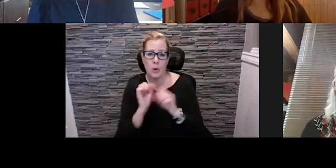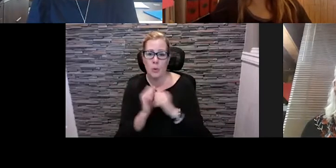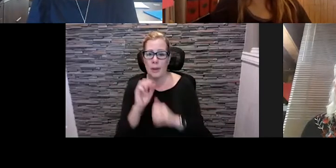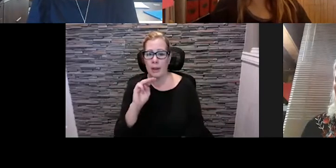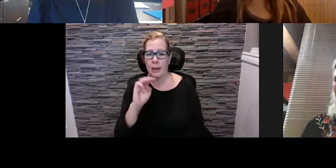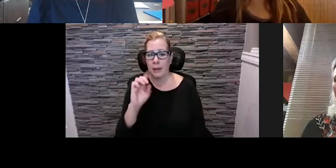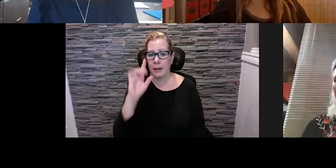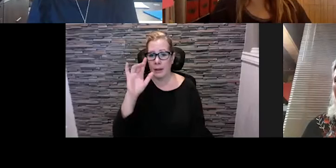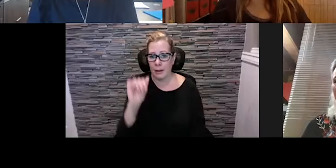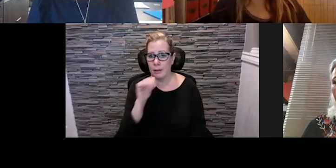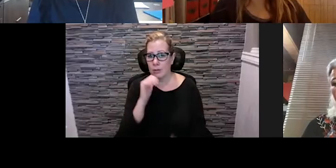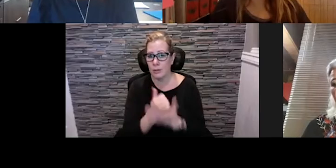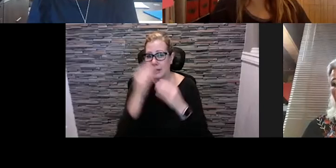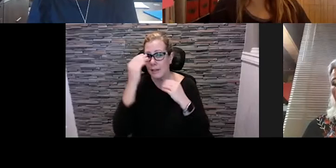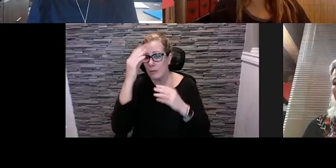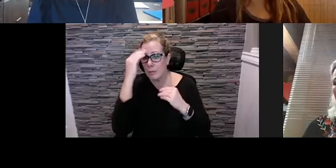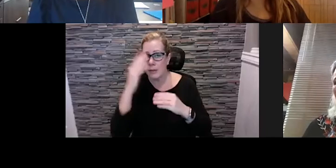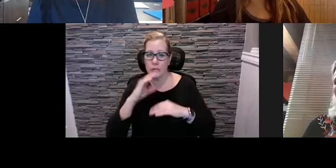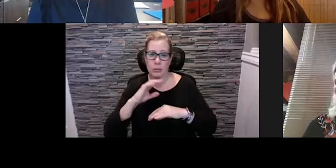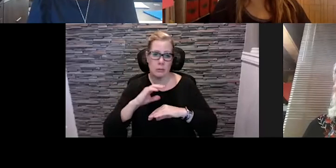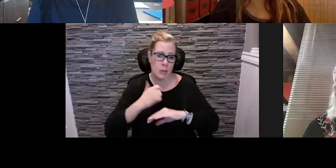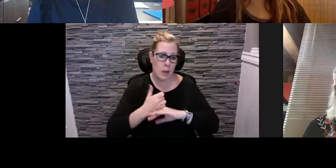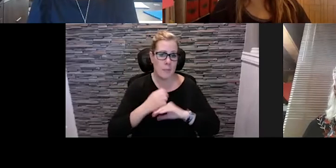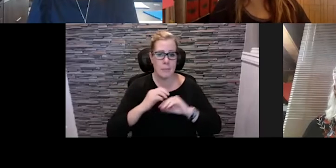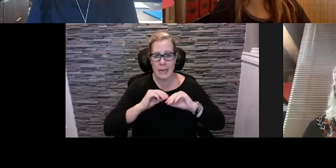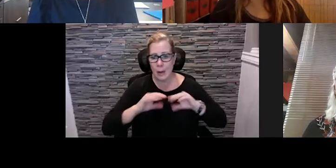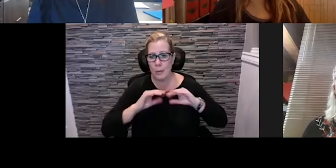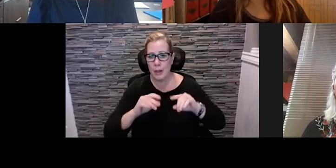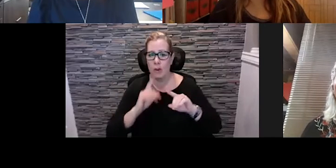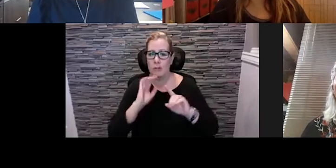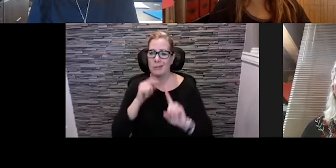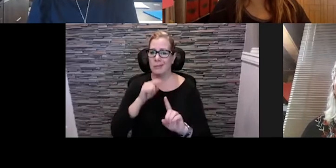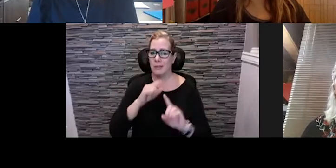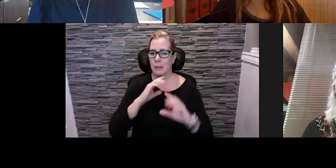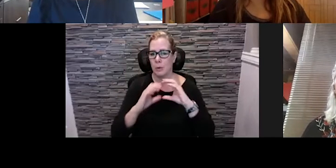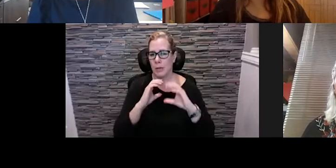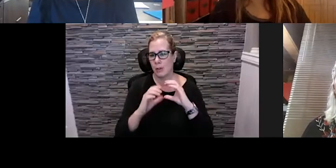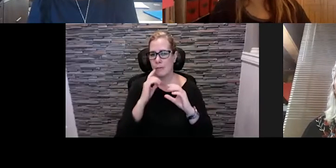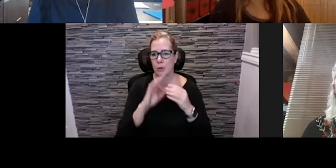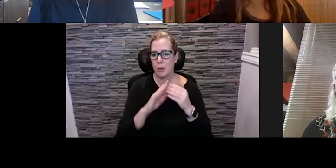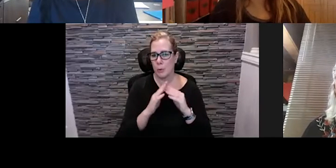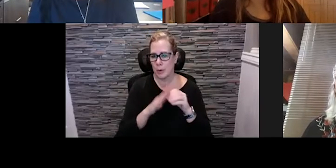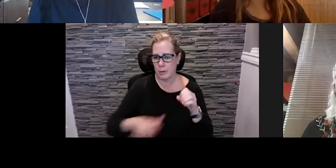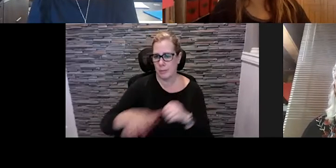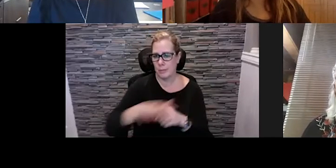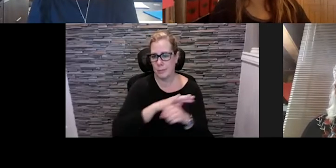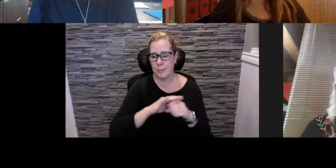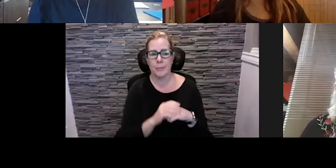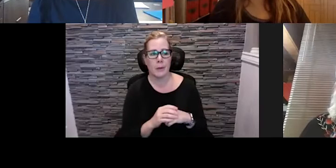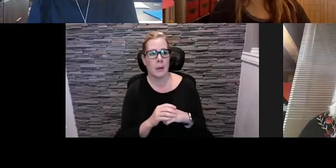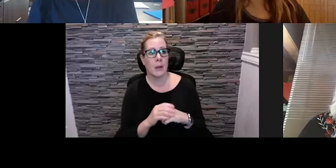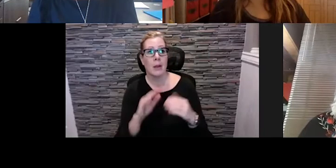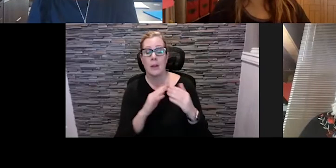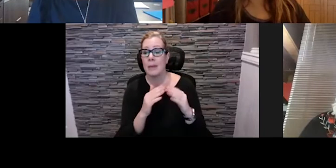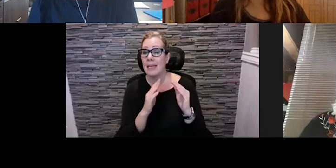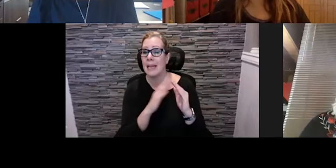get the information out there from a communication standpoint. But really how we also have through our community neighborhoods groups they're connected strongly with our